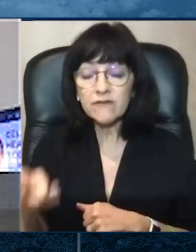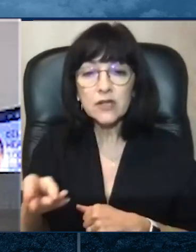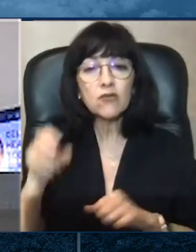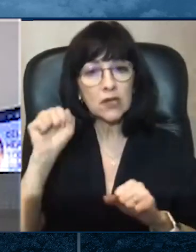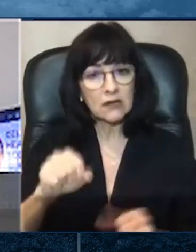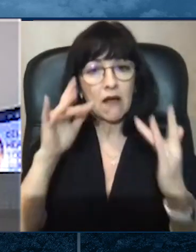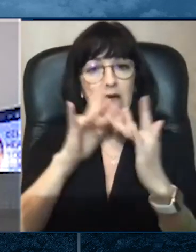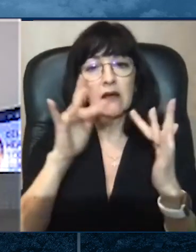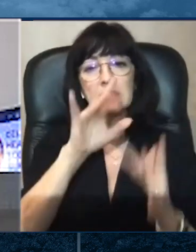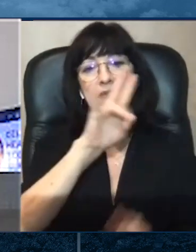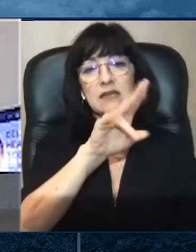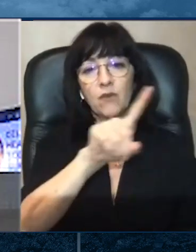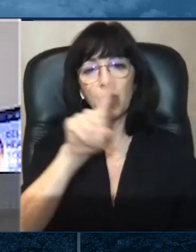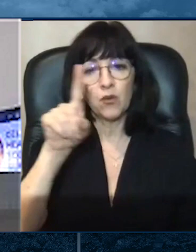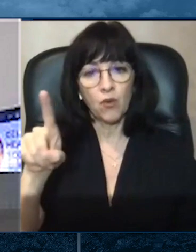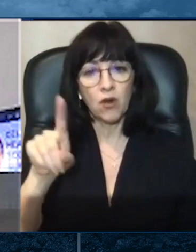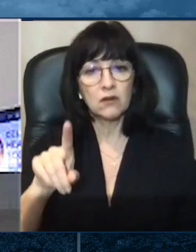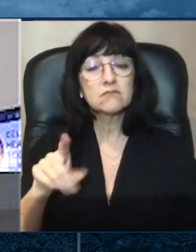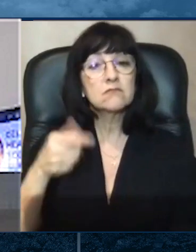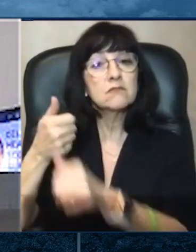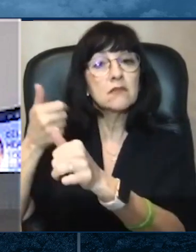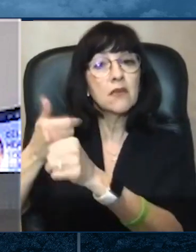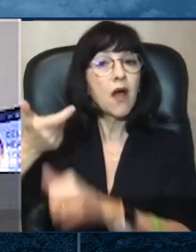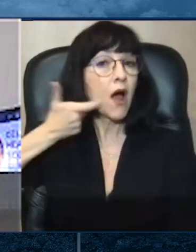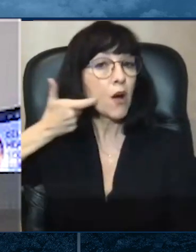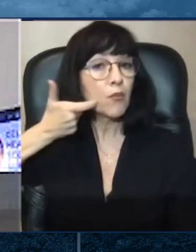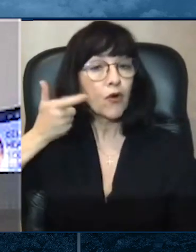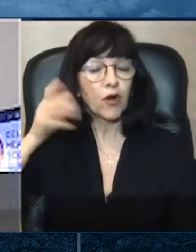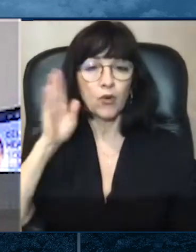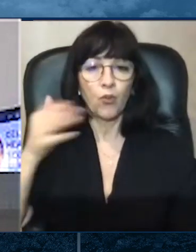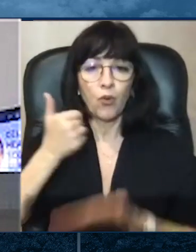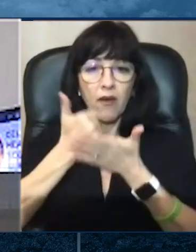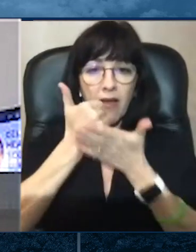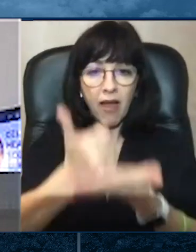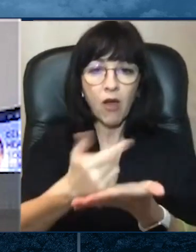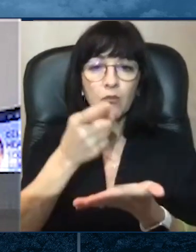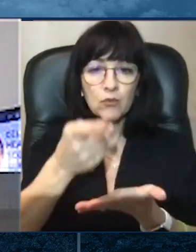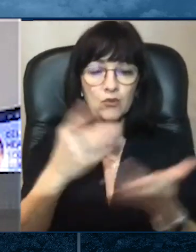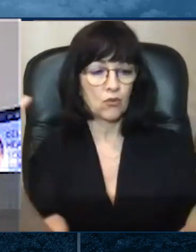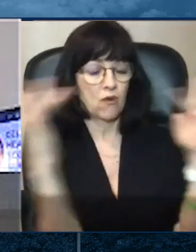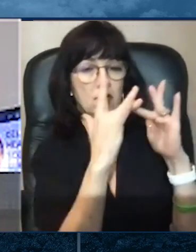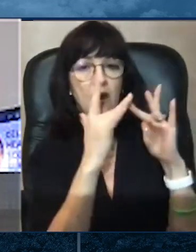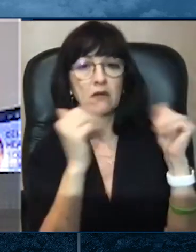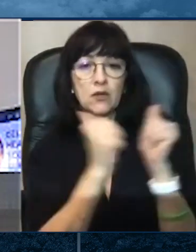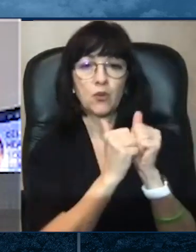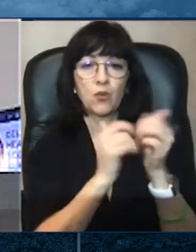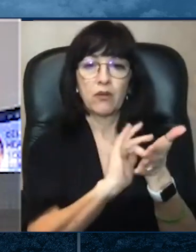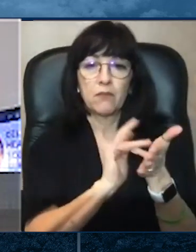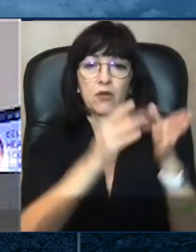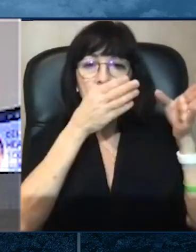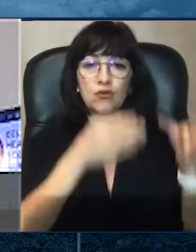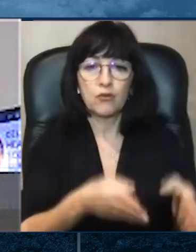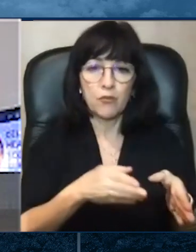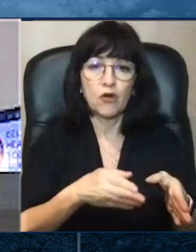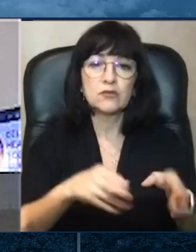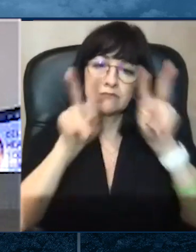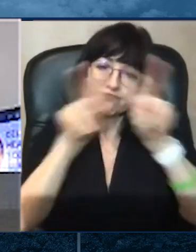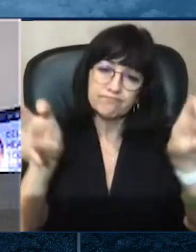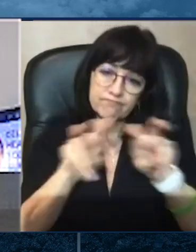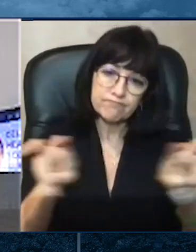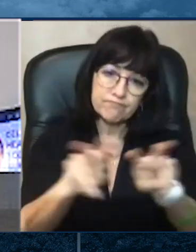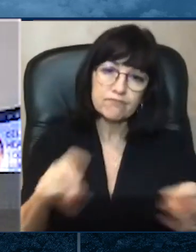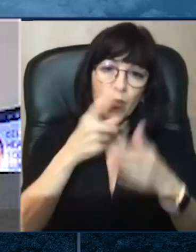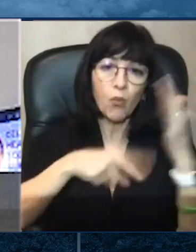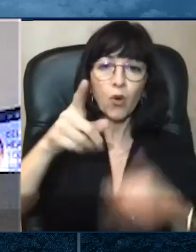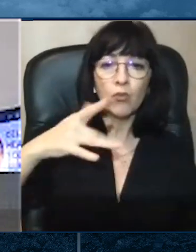operator will connect you with a medical professional to evaluate your symptoms and make a referral as needed. This is